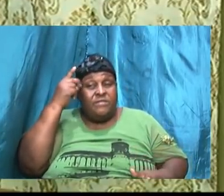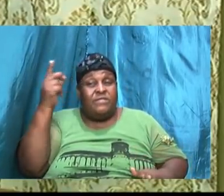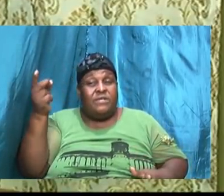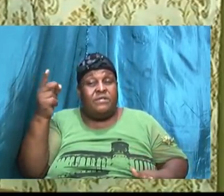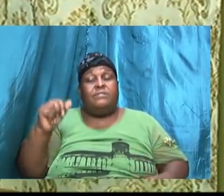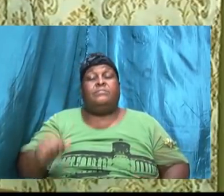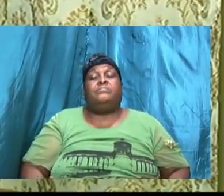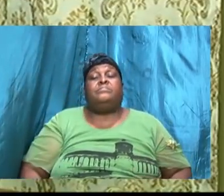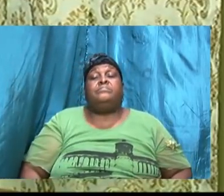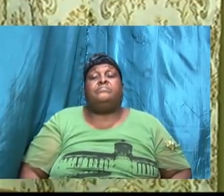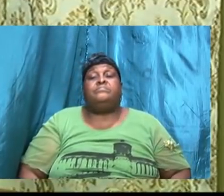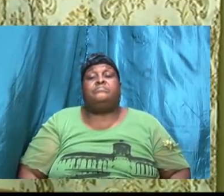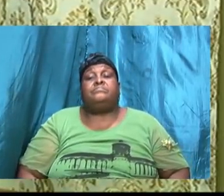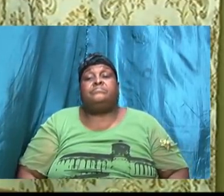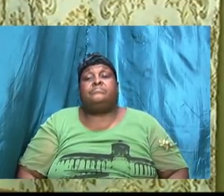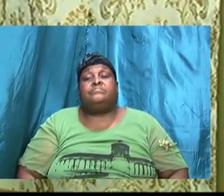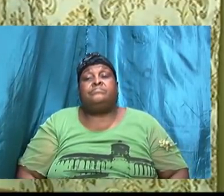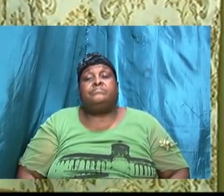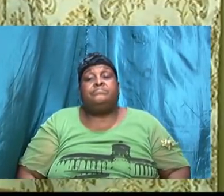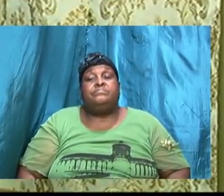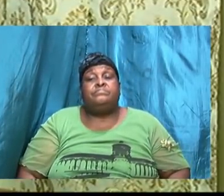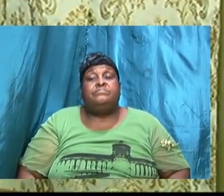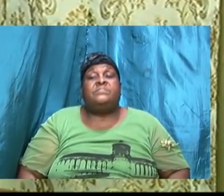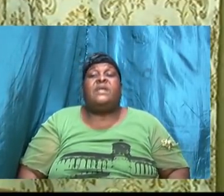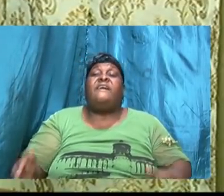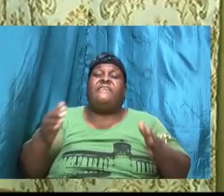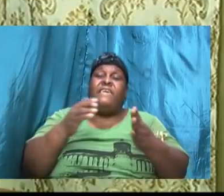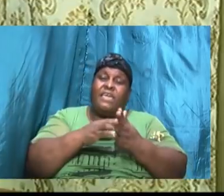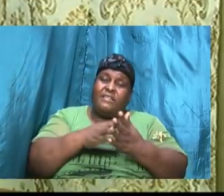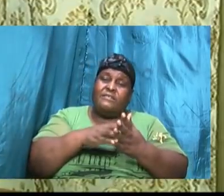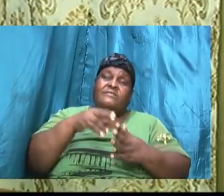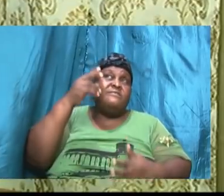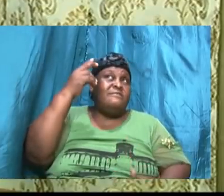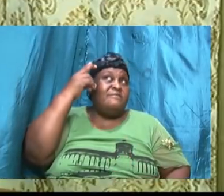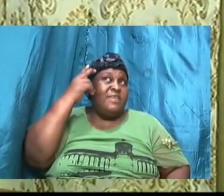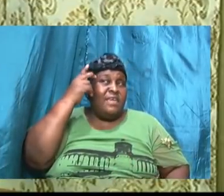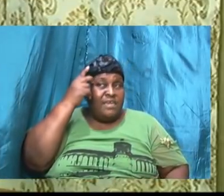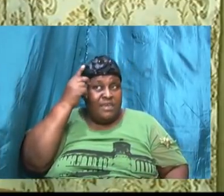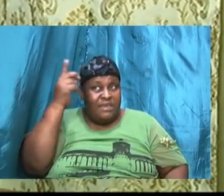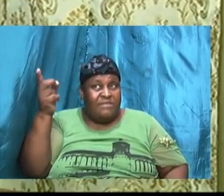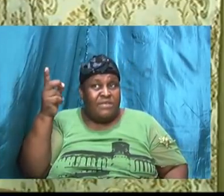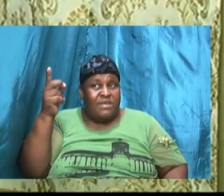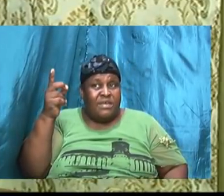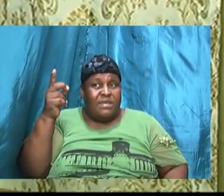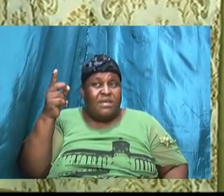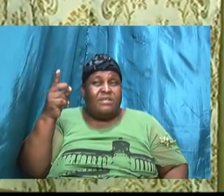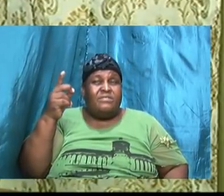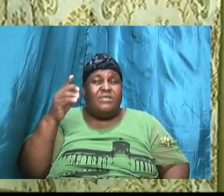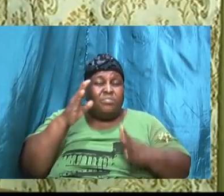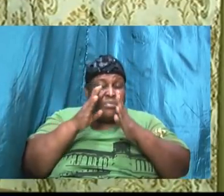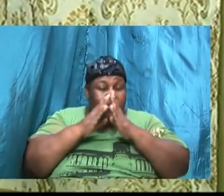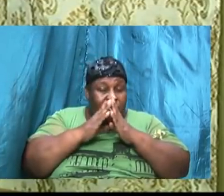22 to 25 again he sought the Lord God